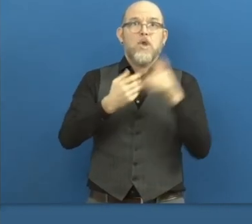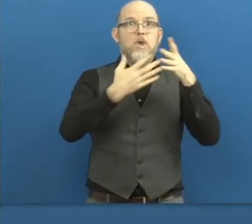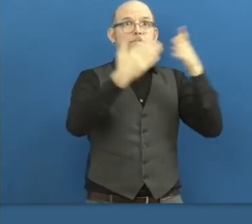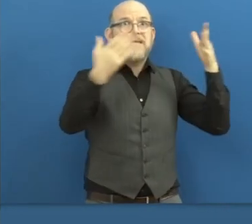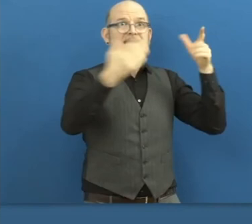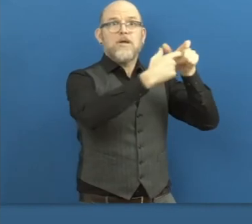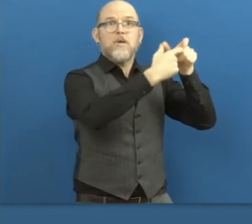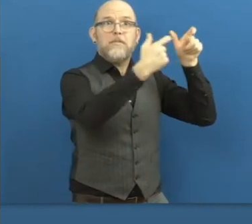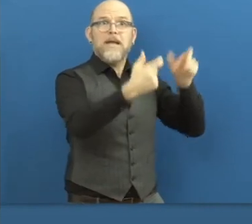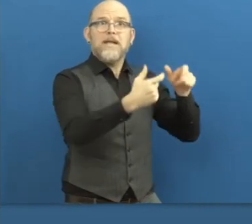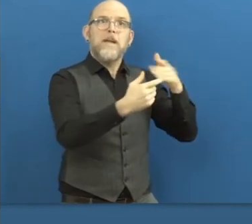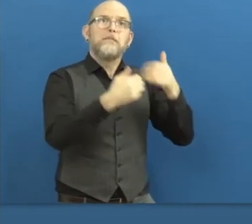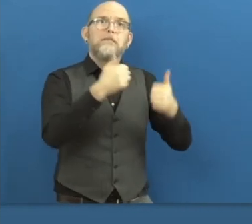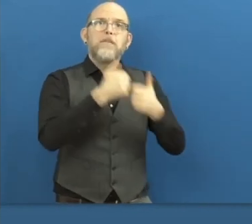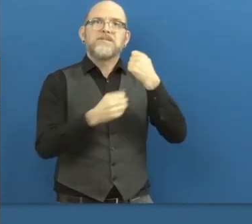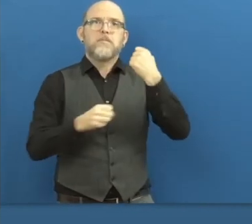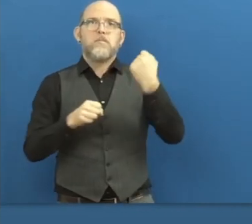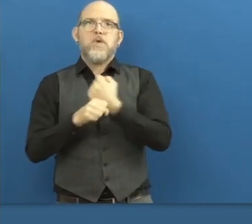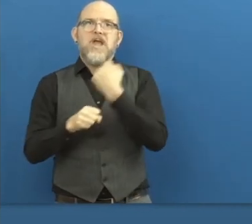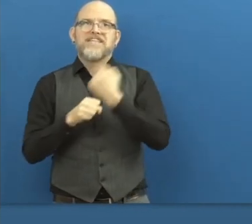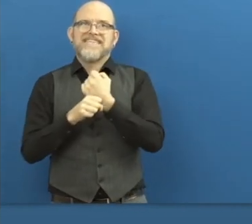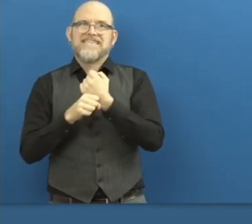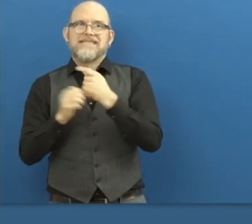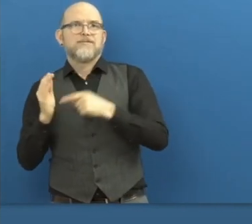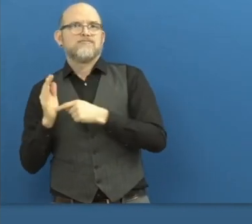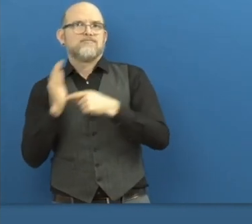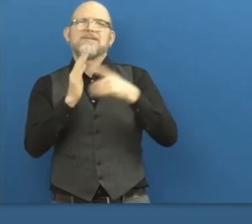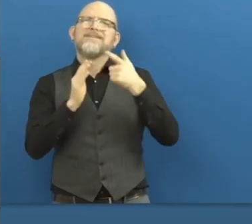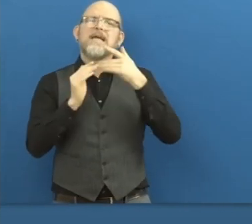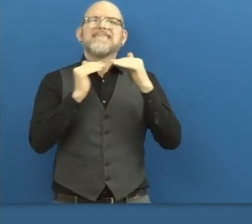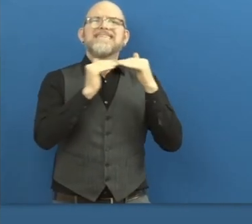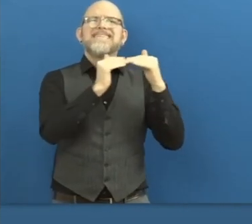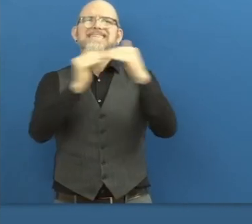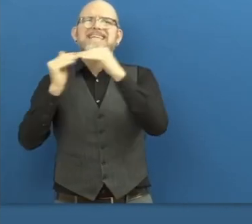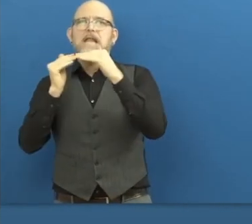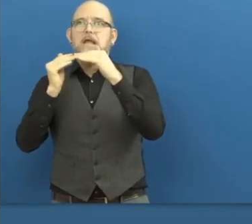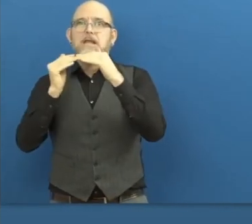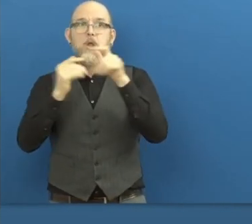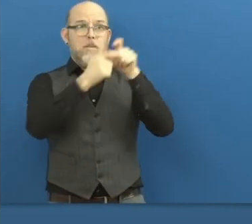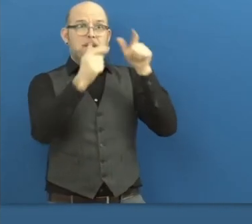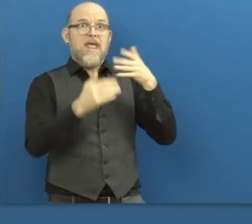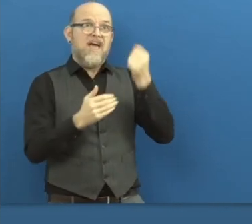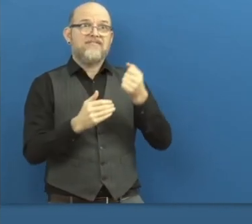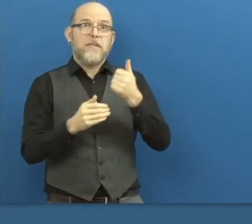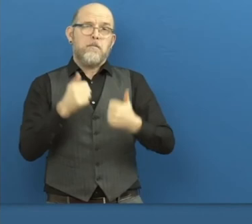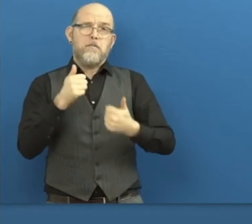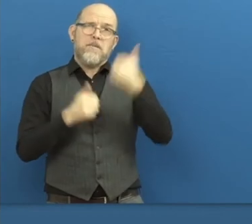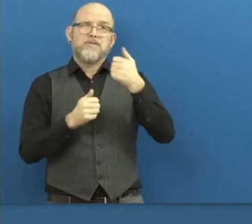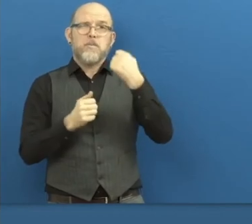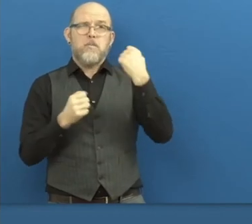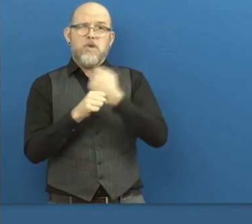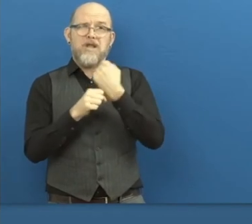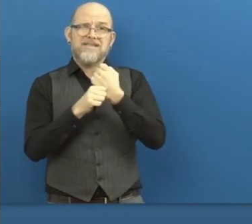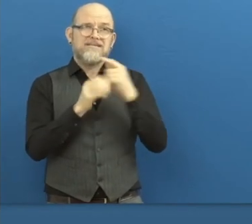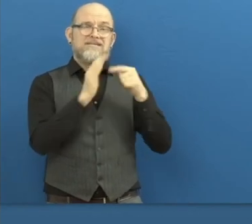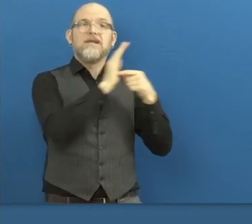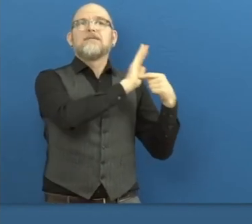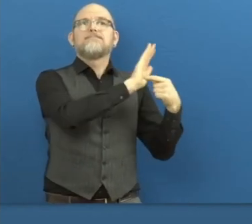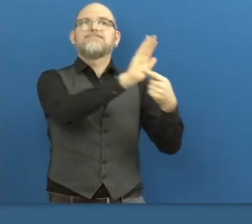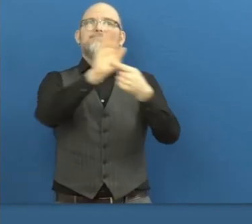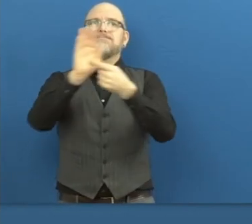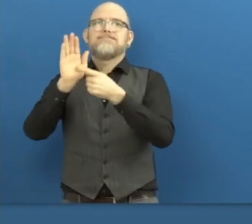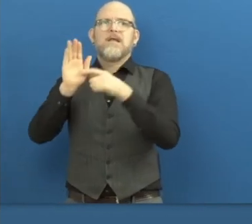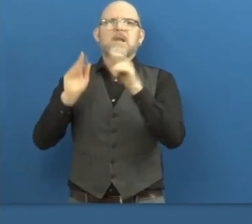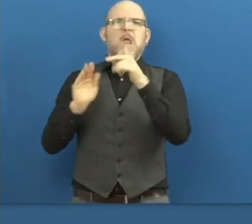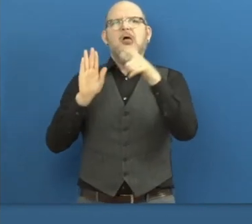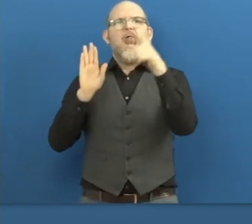with legislation in any given country. You know, that compliance message, I'm only going to treat you properly if I have to. Well, the